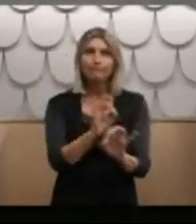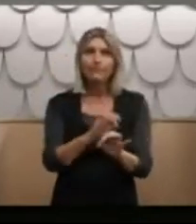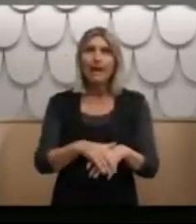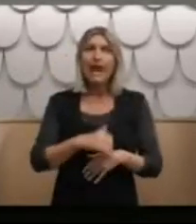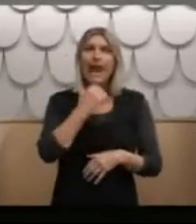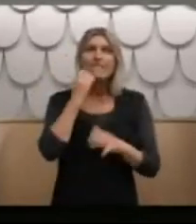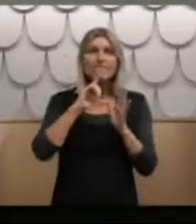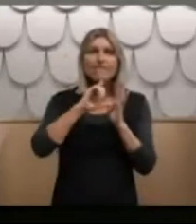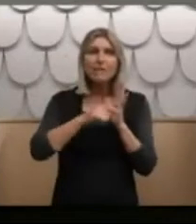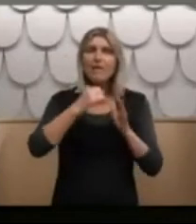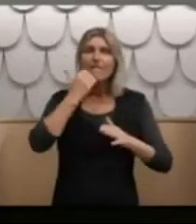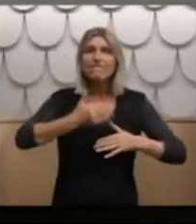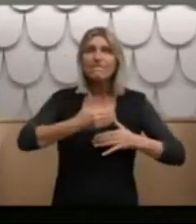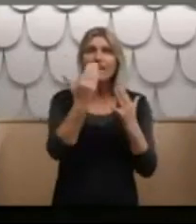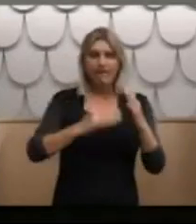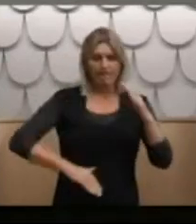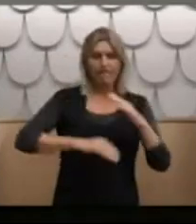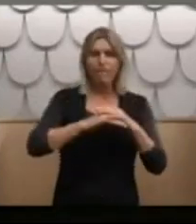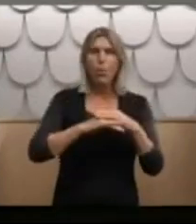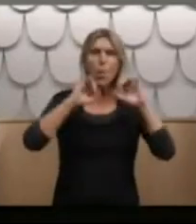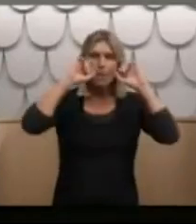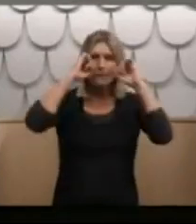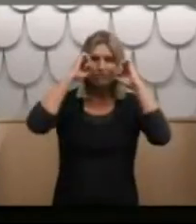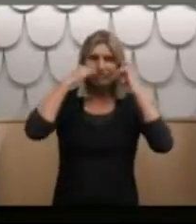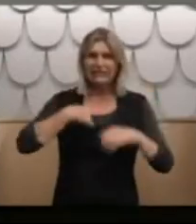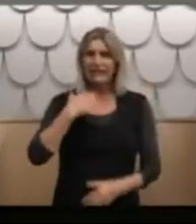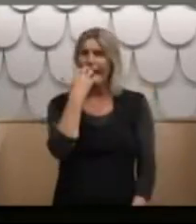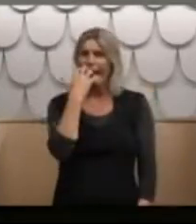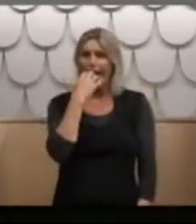every minute of the day. The only thing I could focus on was survival.